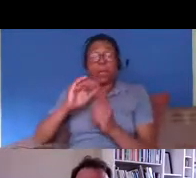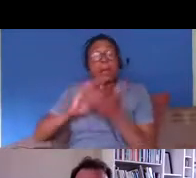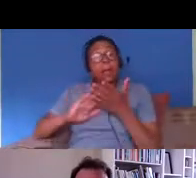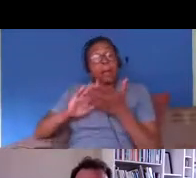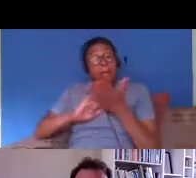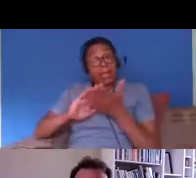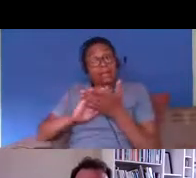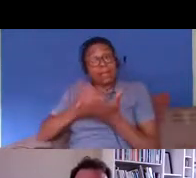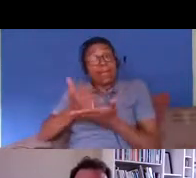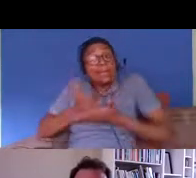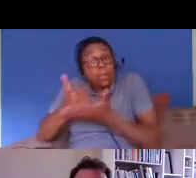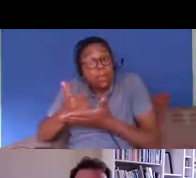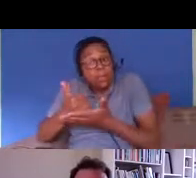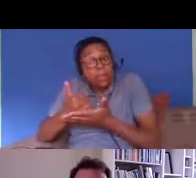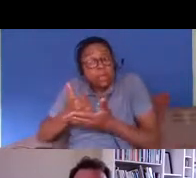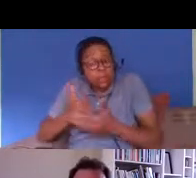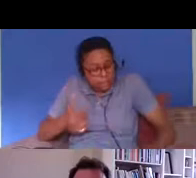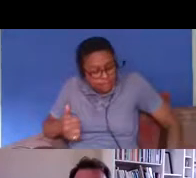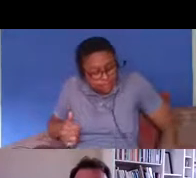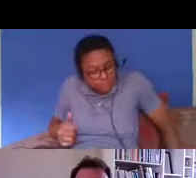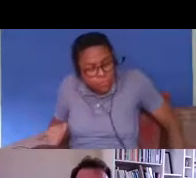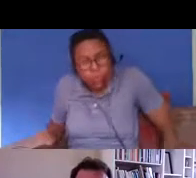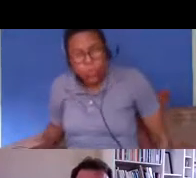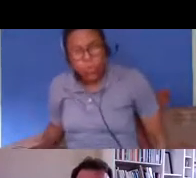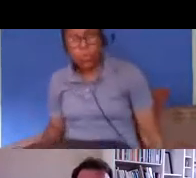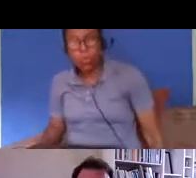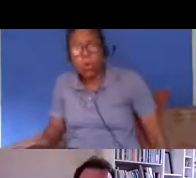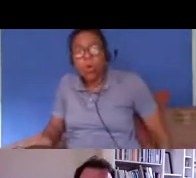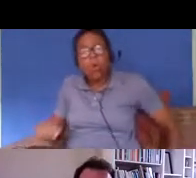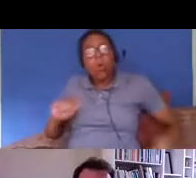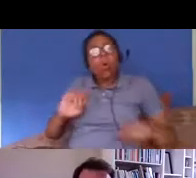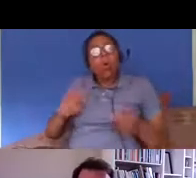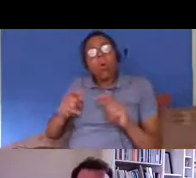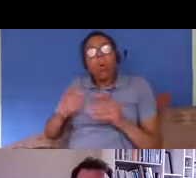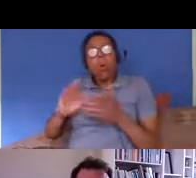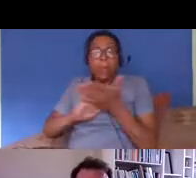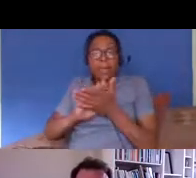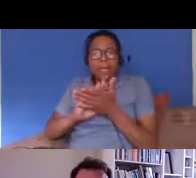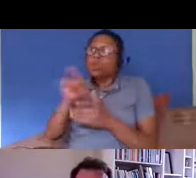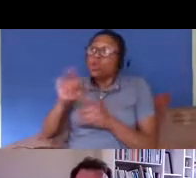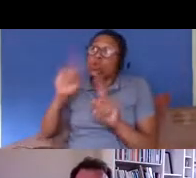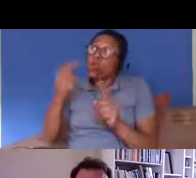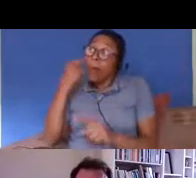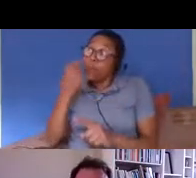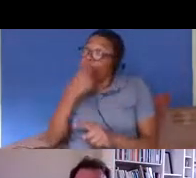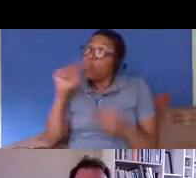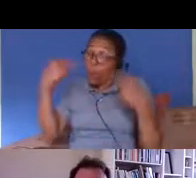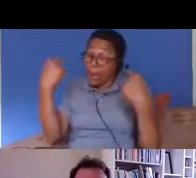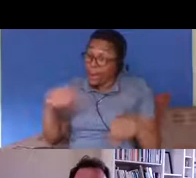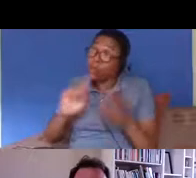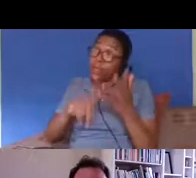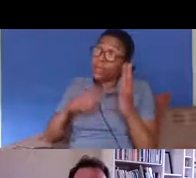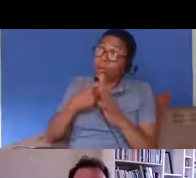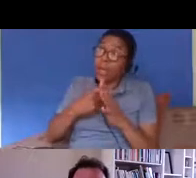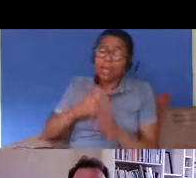think that the hostile environment um requires them not to um register people who can't prove their immigration status whereas that's not actually